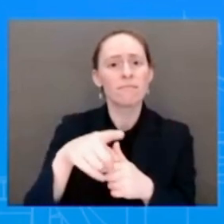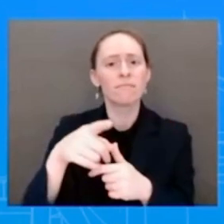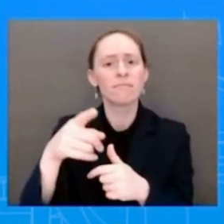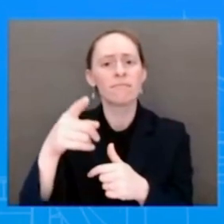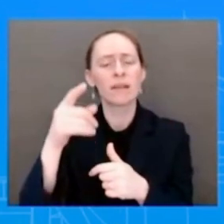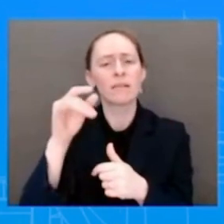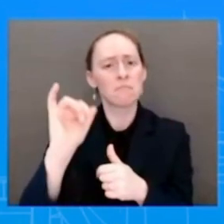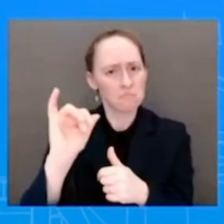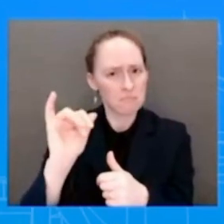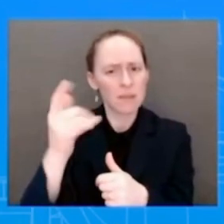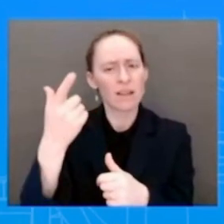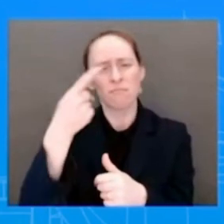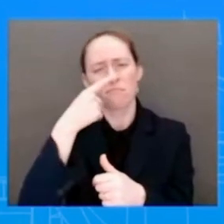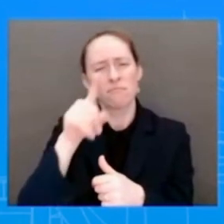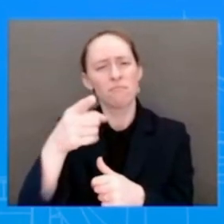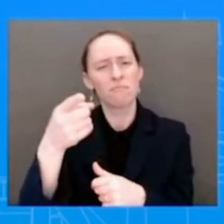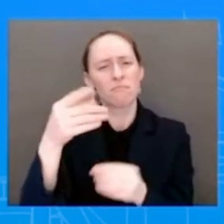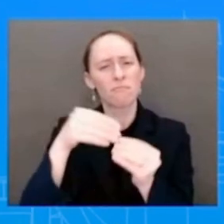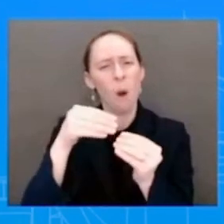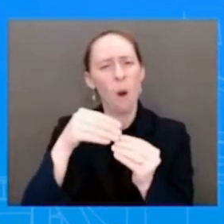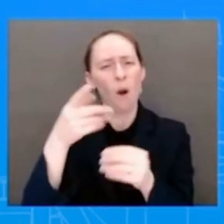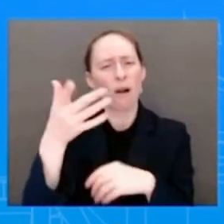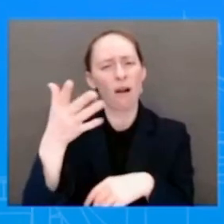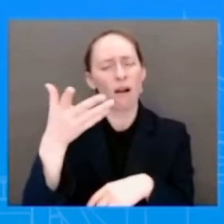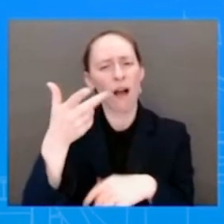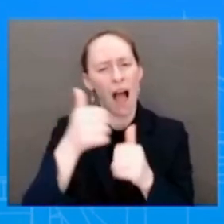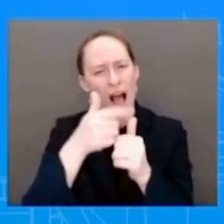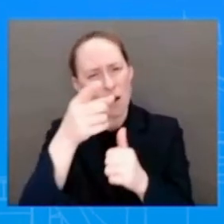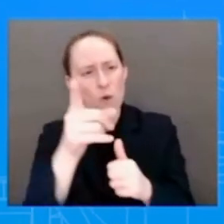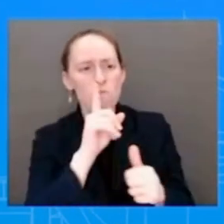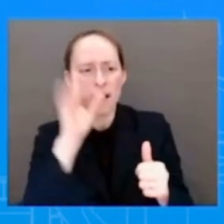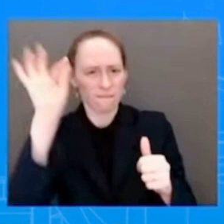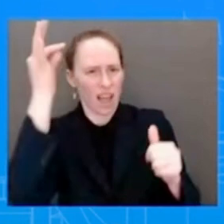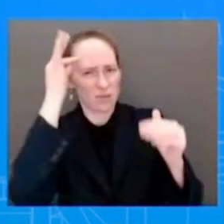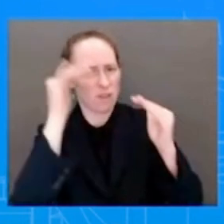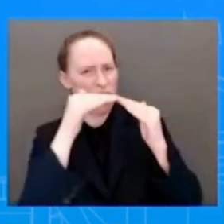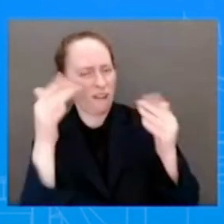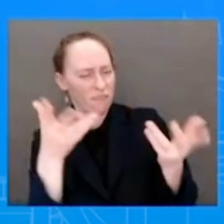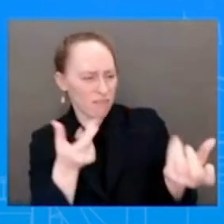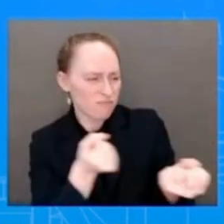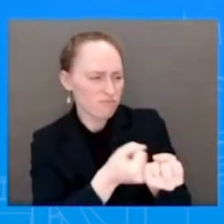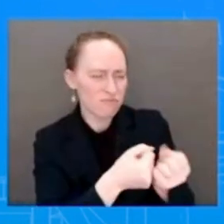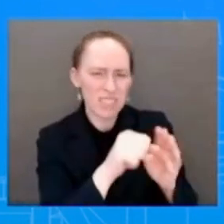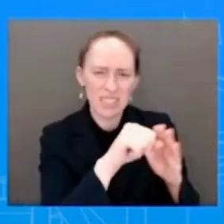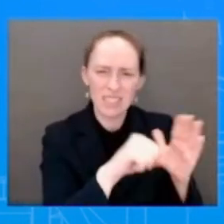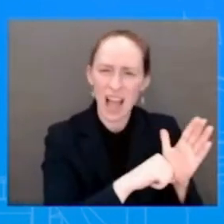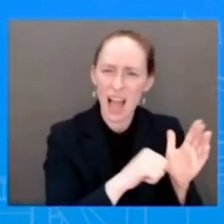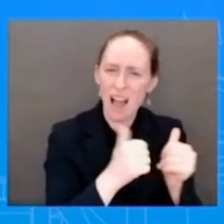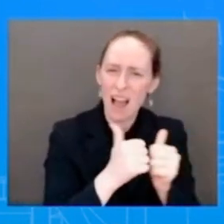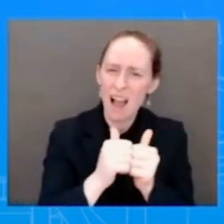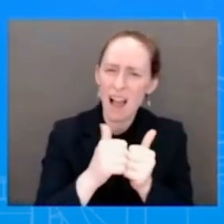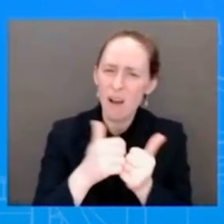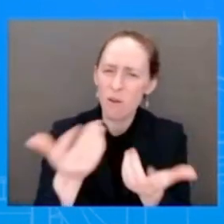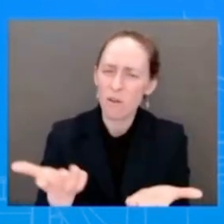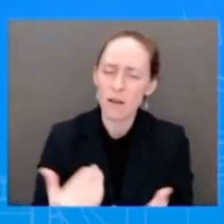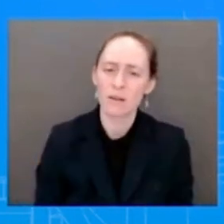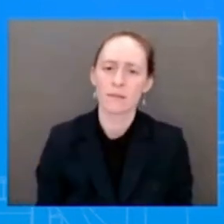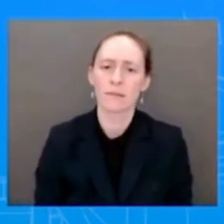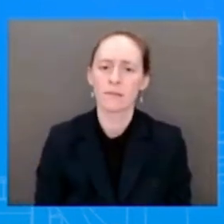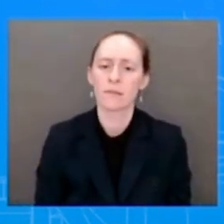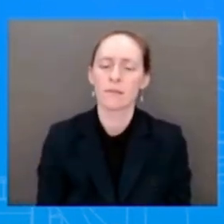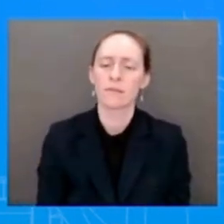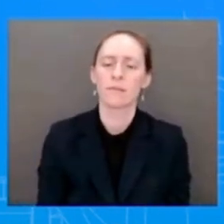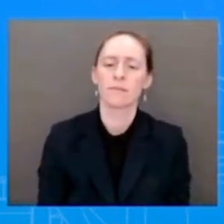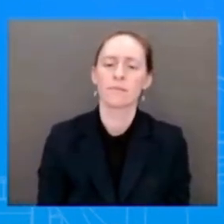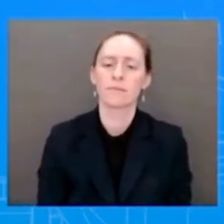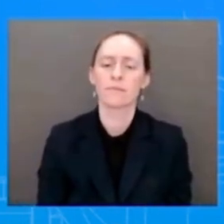supporting them? Ms. We've met regularly, and the Vice President has met with hundreds of state legislators over the course of the